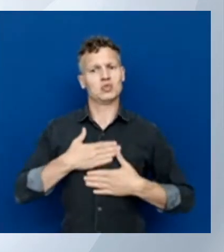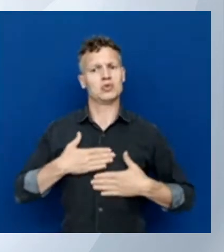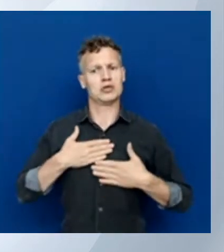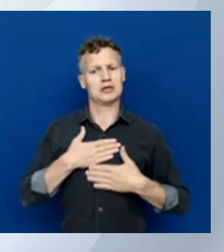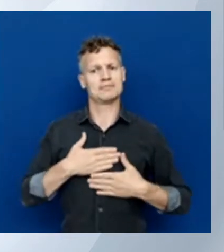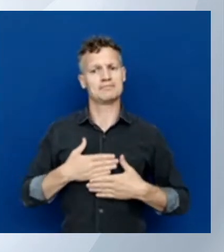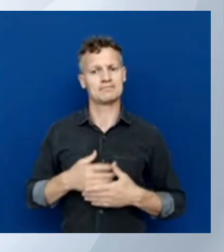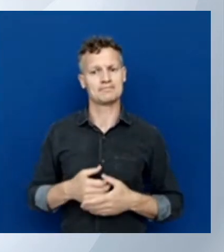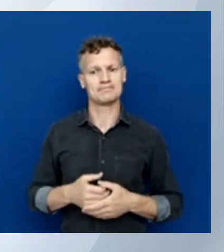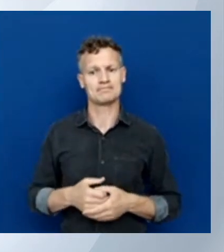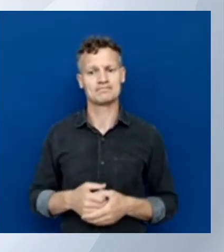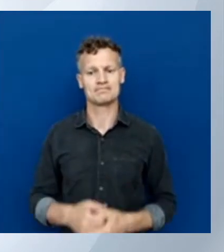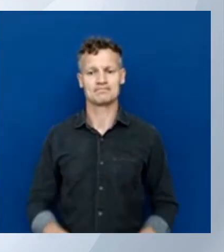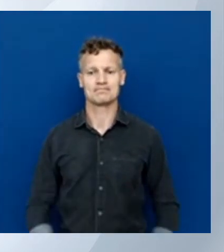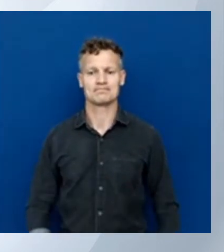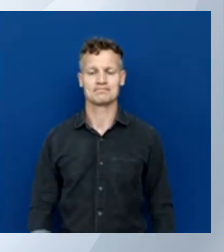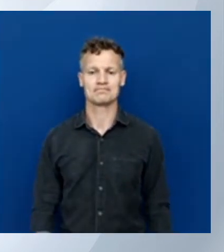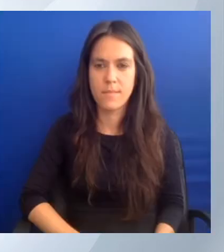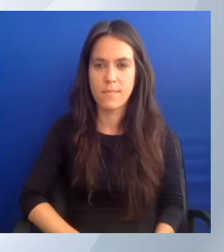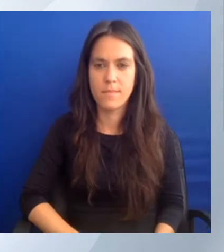that storage account. So let's see.